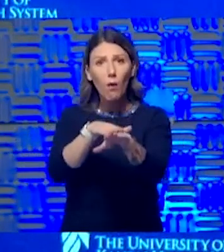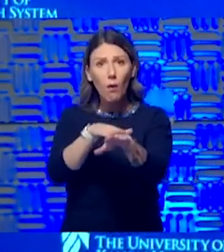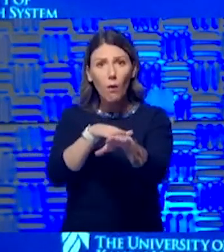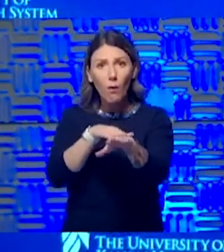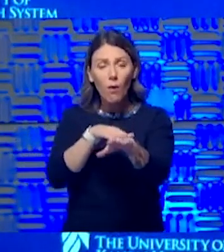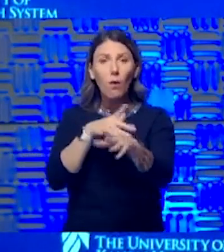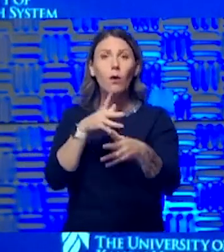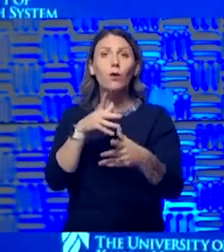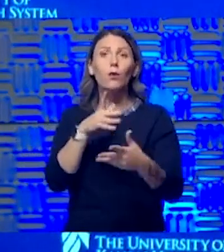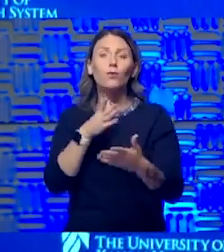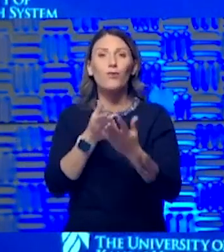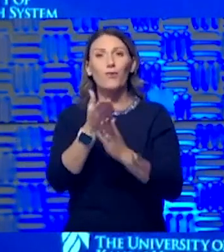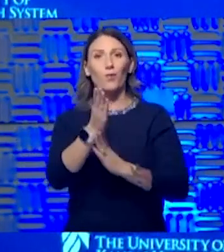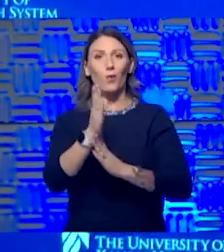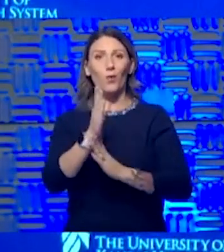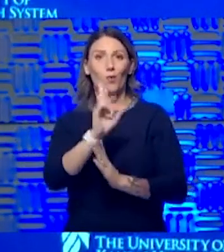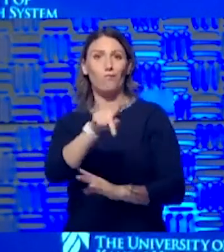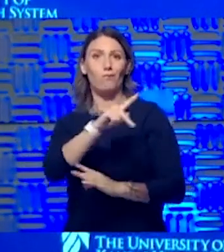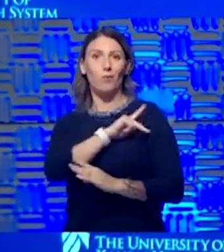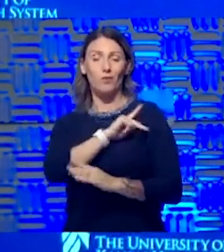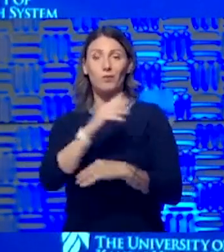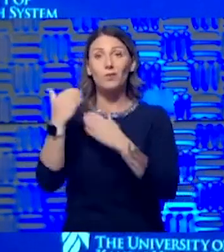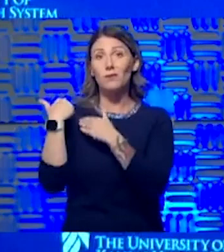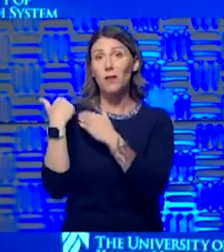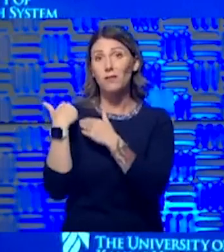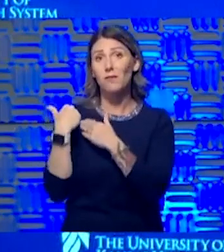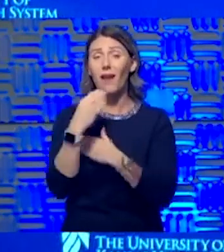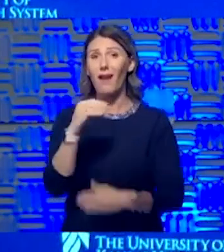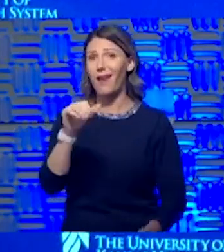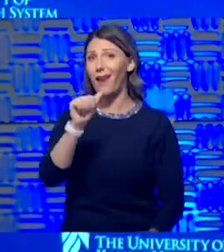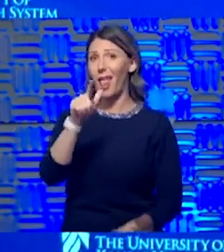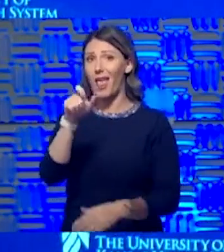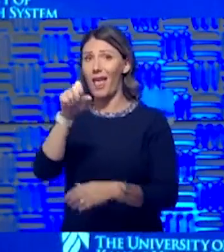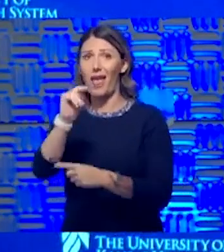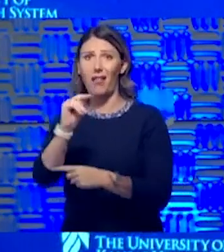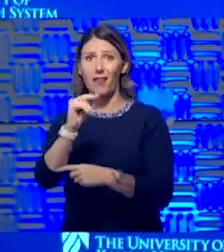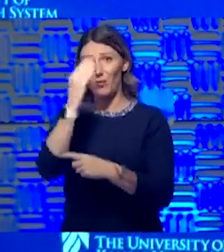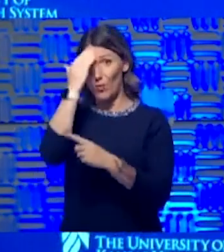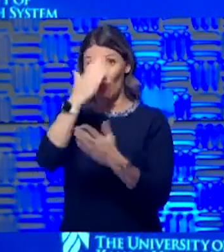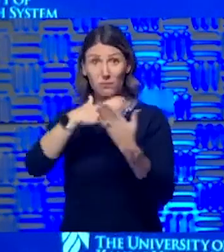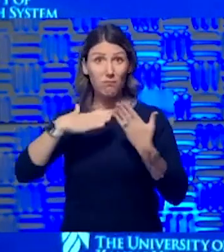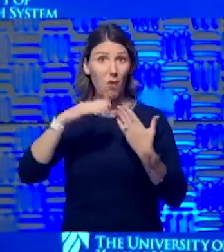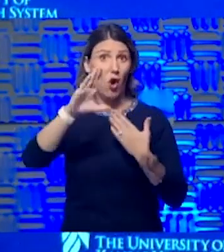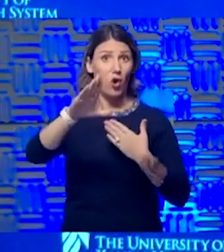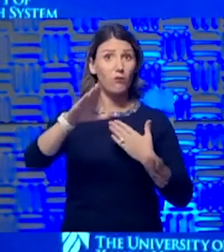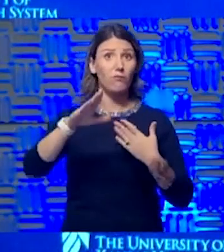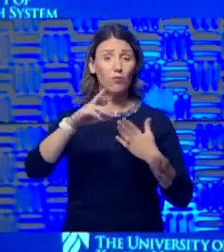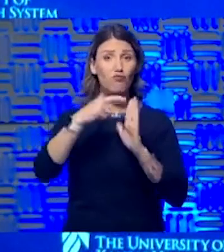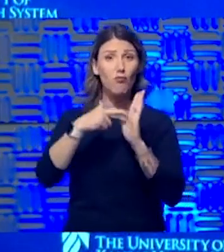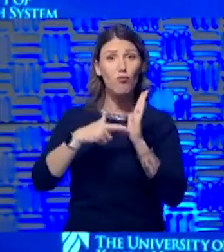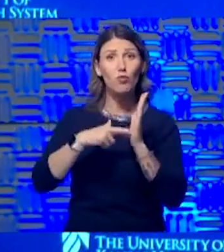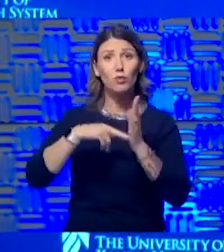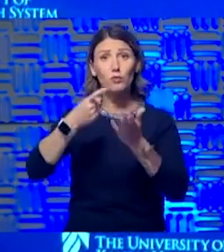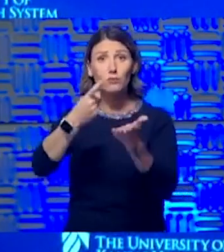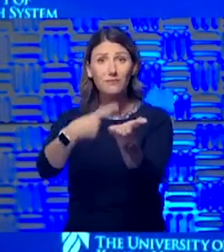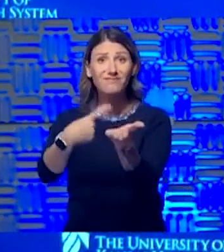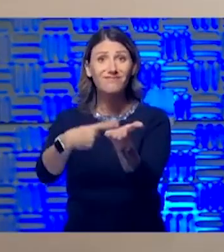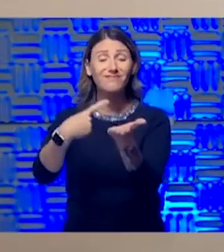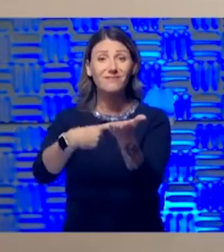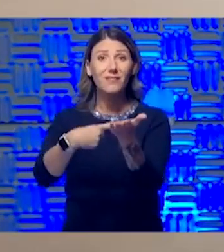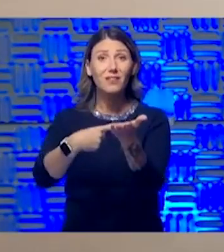really through our personal responsibility. And, Alan, I know that's got to be part of the equation that you guys have been talking about in the health department.